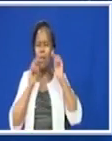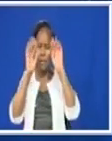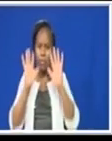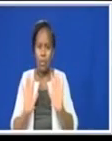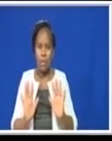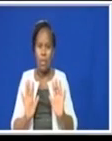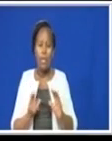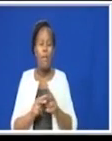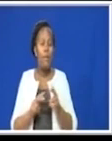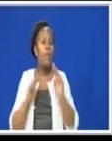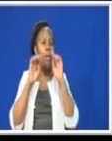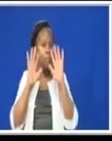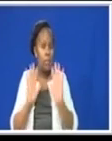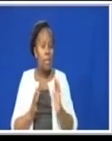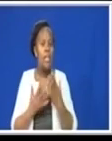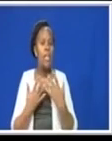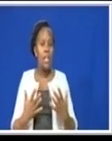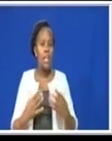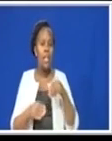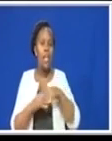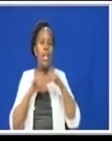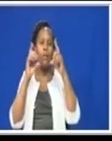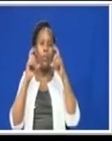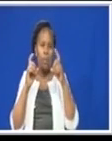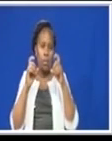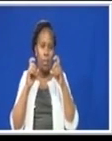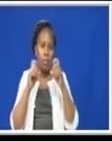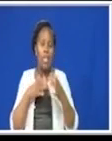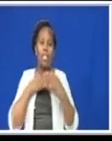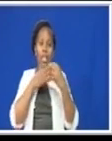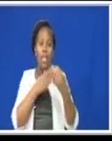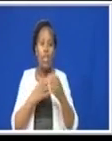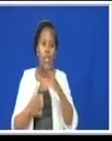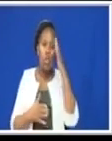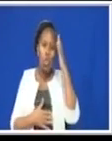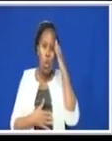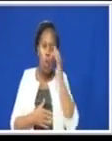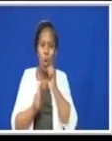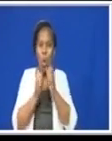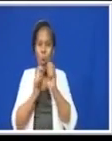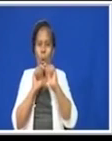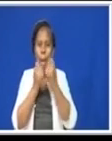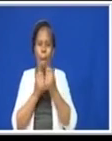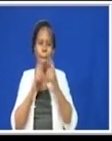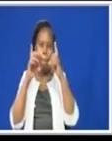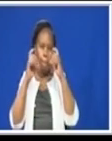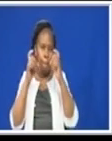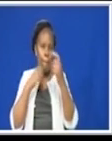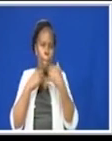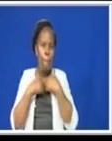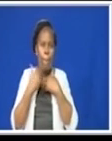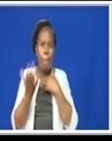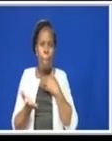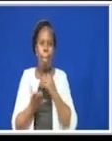It is a very important feature on a photograph. It will guide you in knowing what kind of photograph we are talking